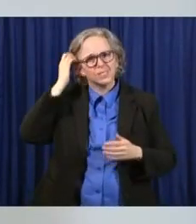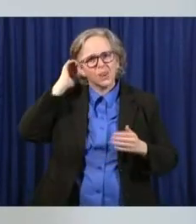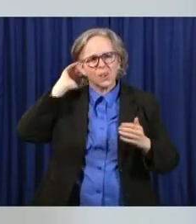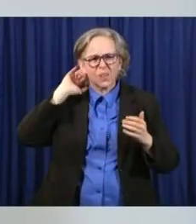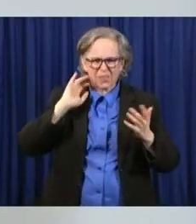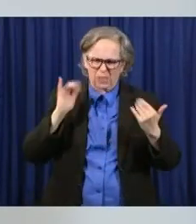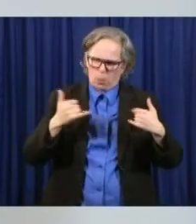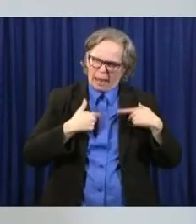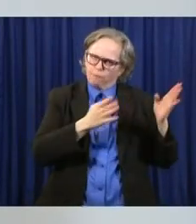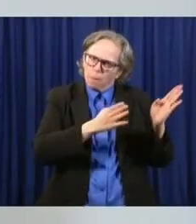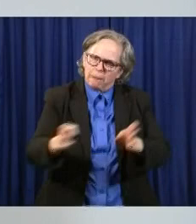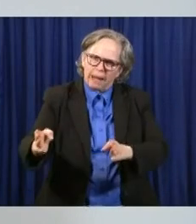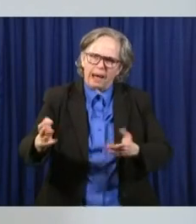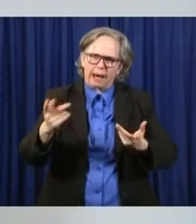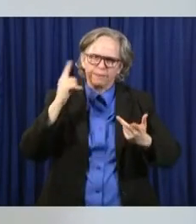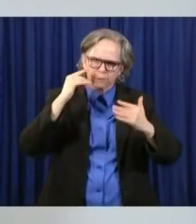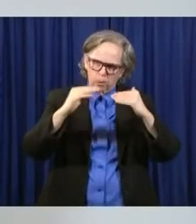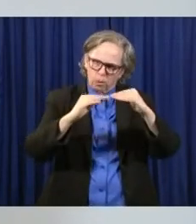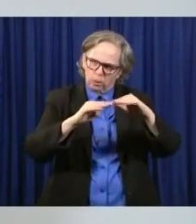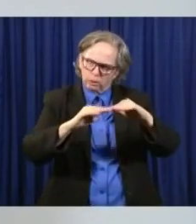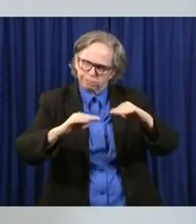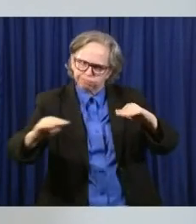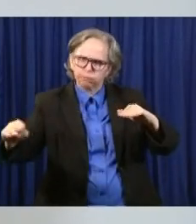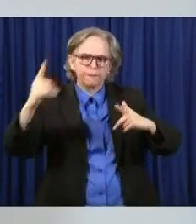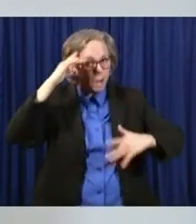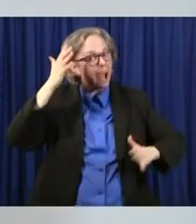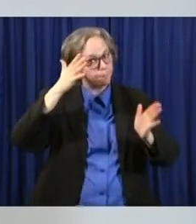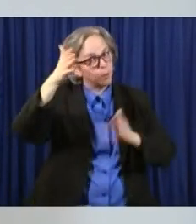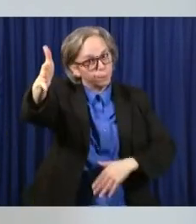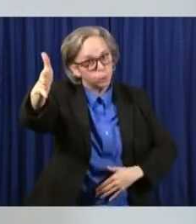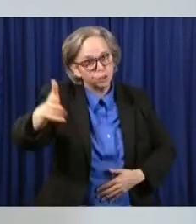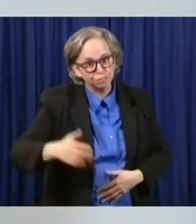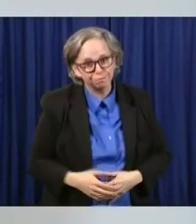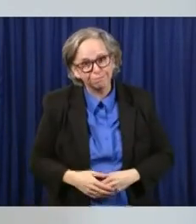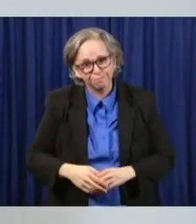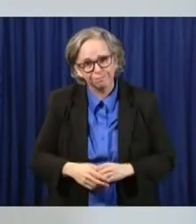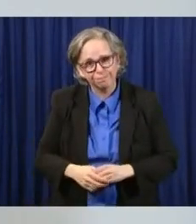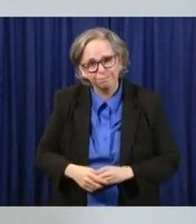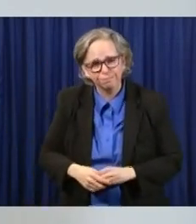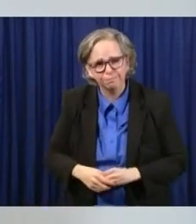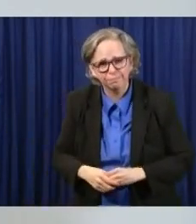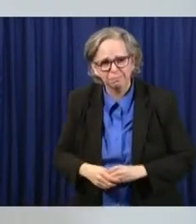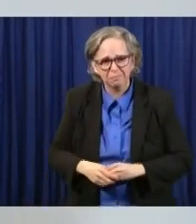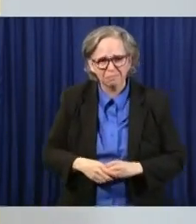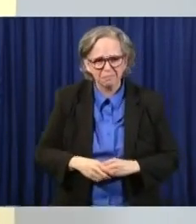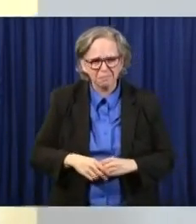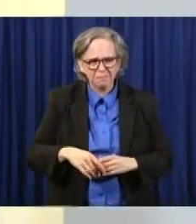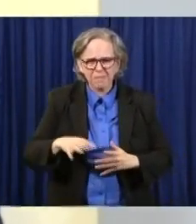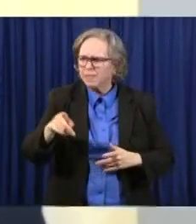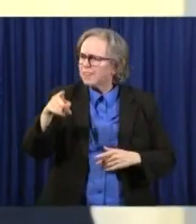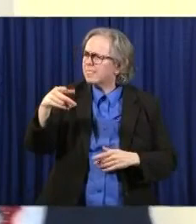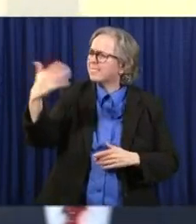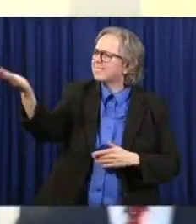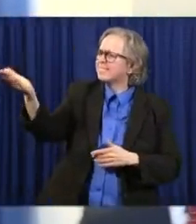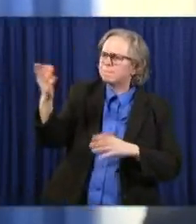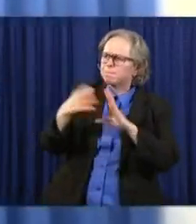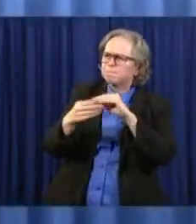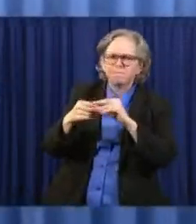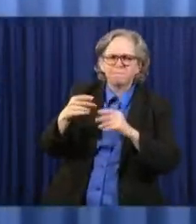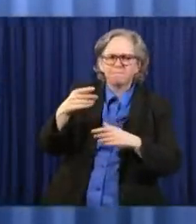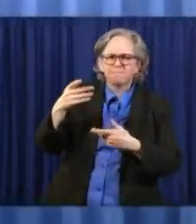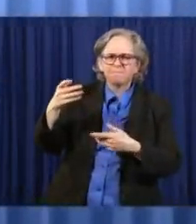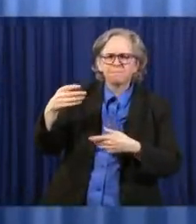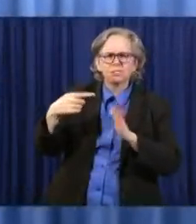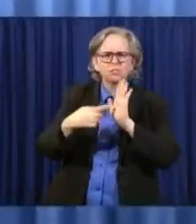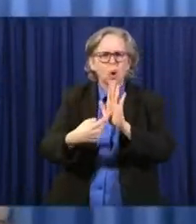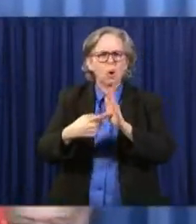for that future. And, Eric, if you could put up the blue slide or the